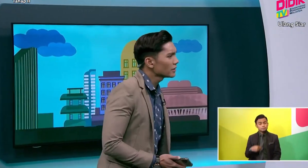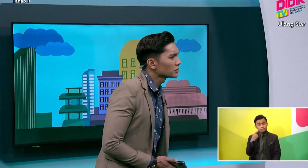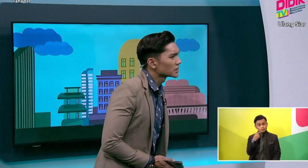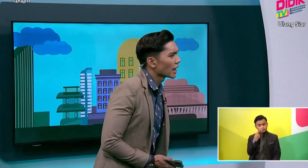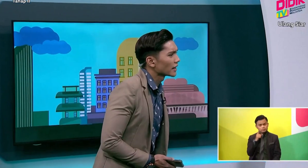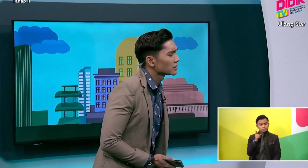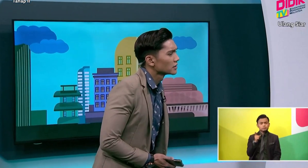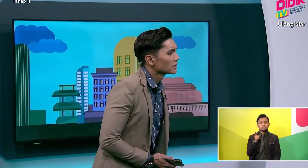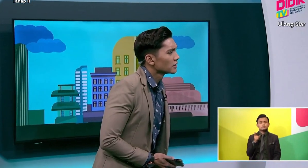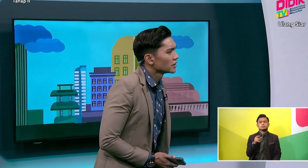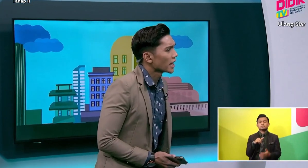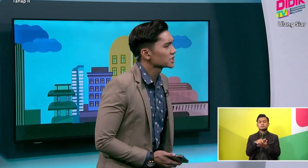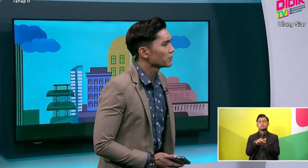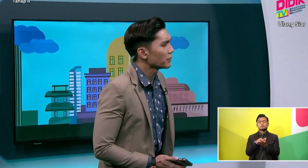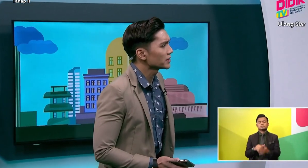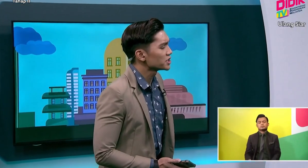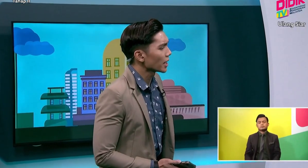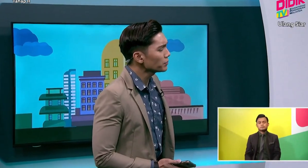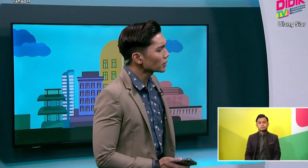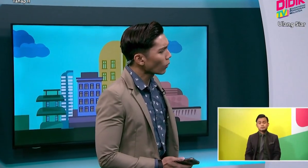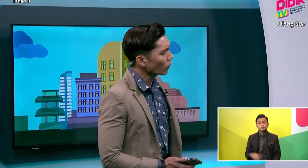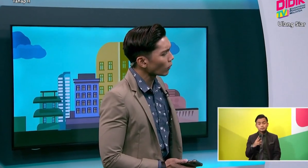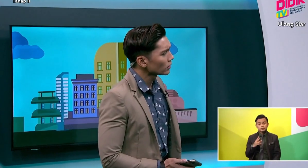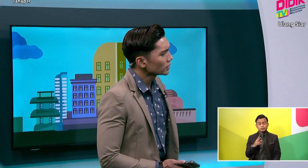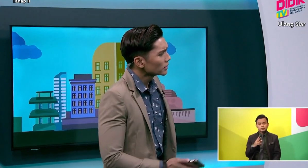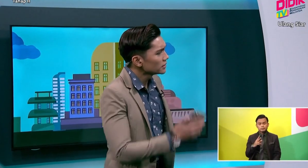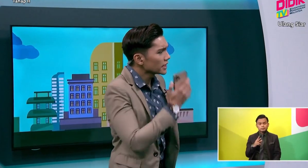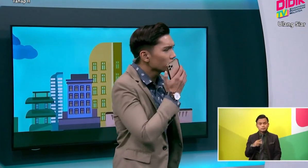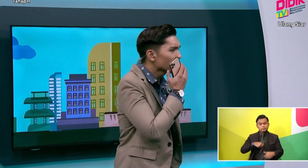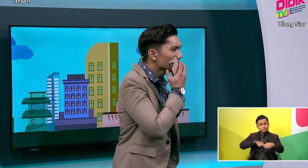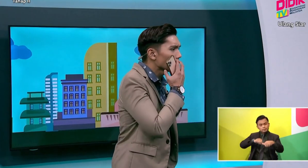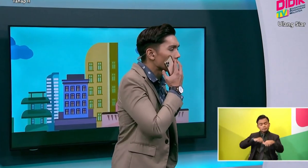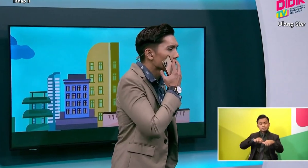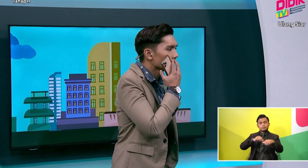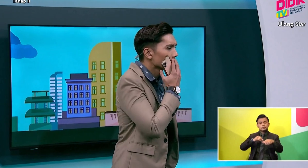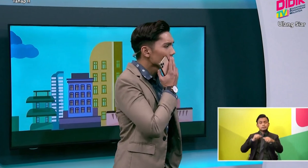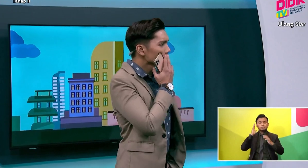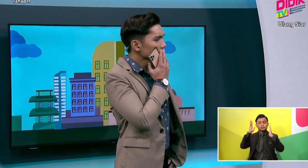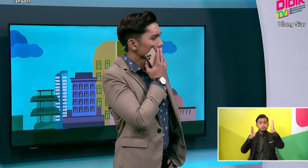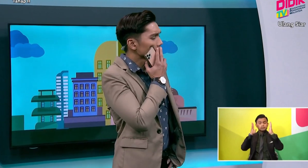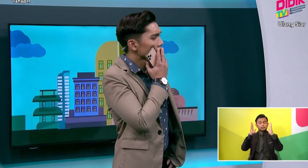That looks like the national badminton champion Koh! Is that really him?